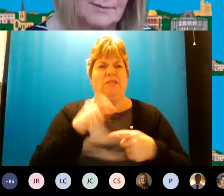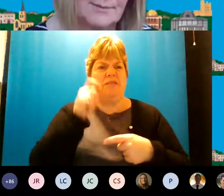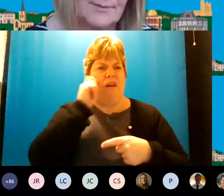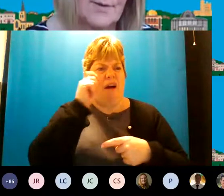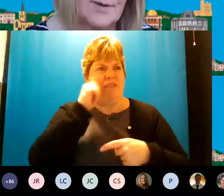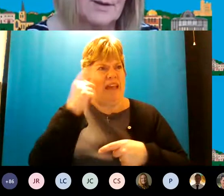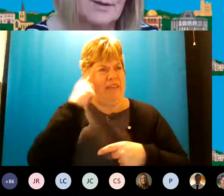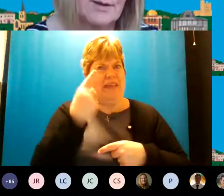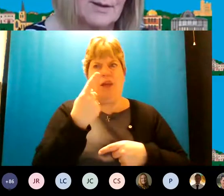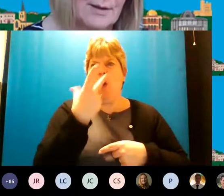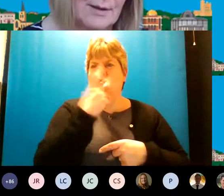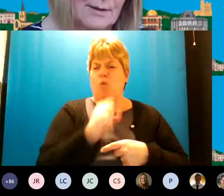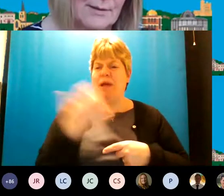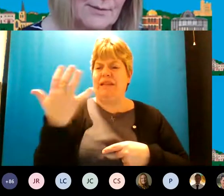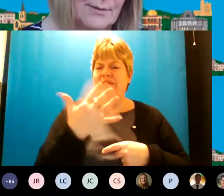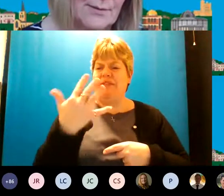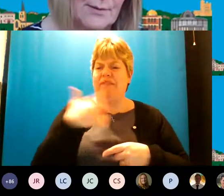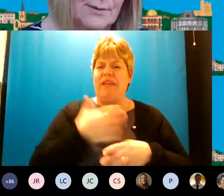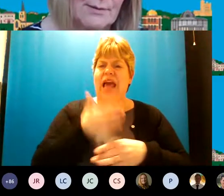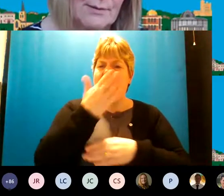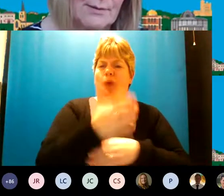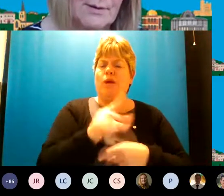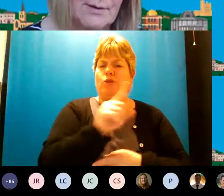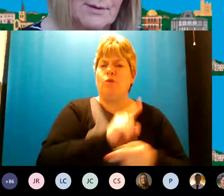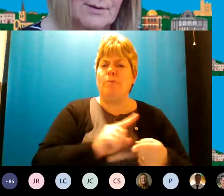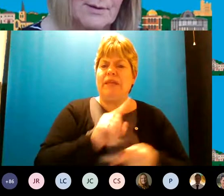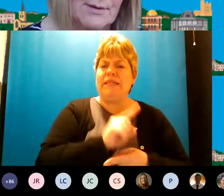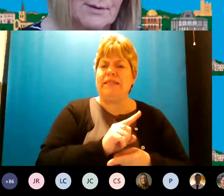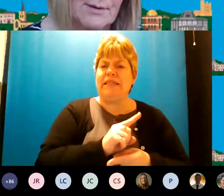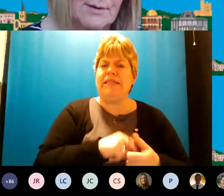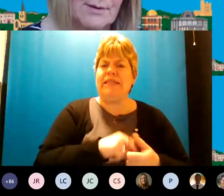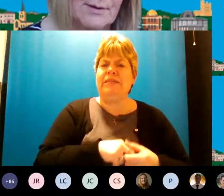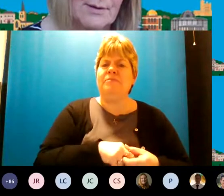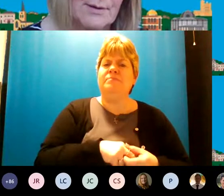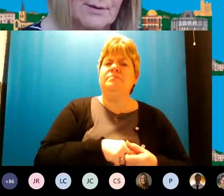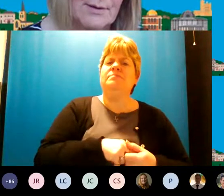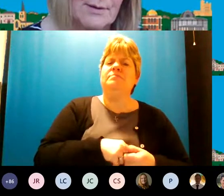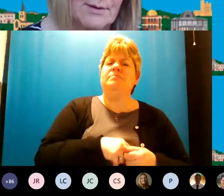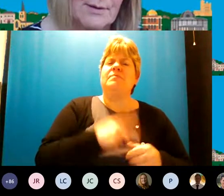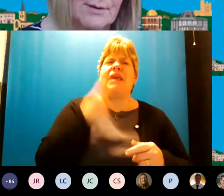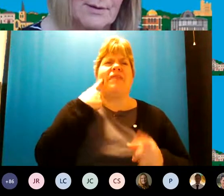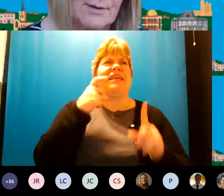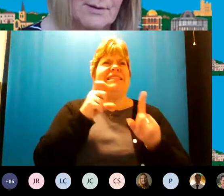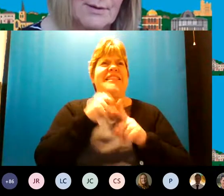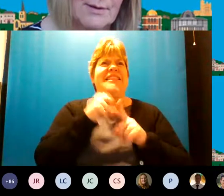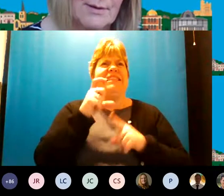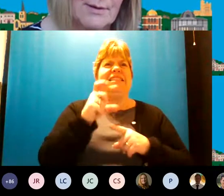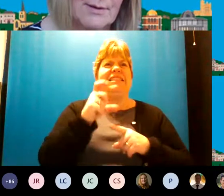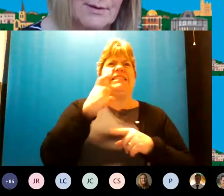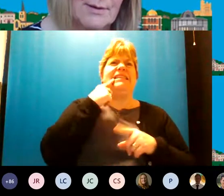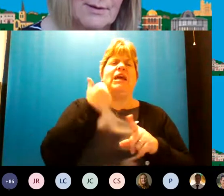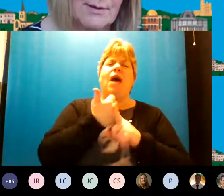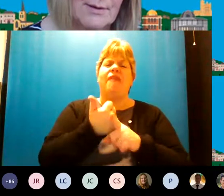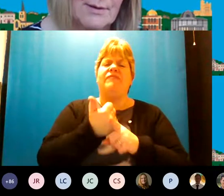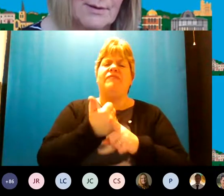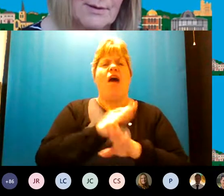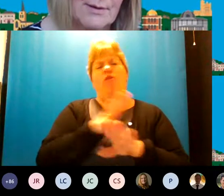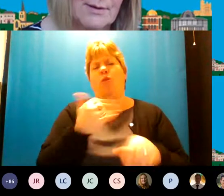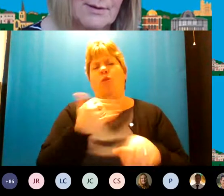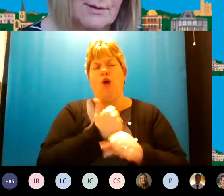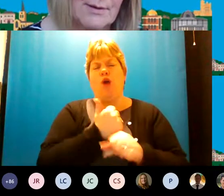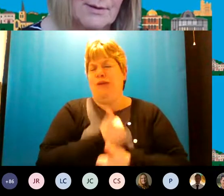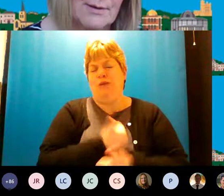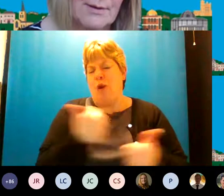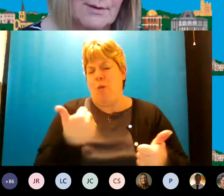in 2015 i attended a meeting um and dcc were advised that they weren't doing too well